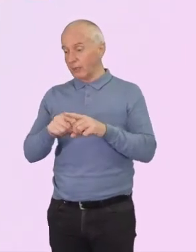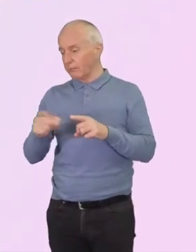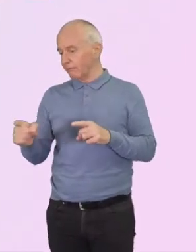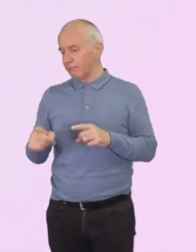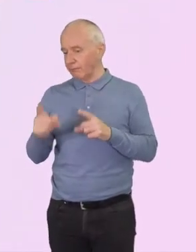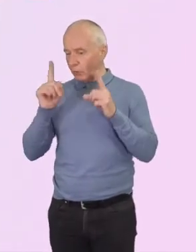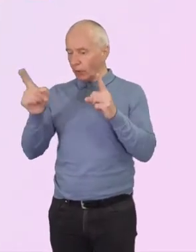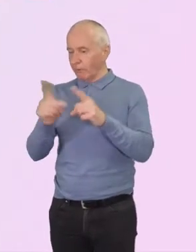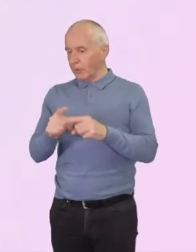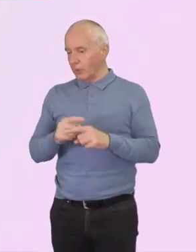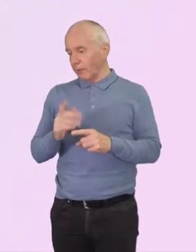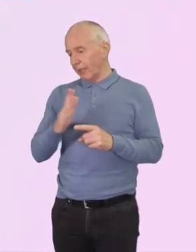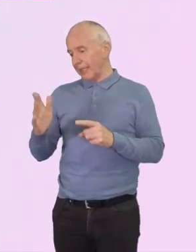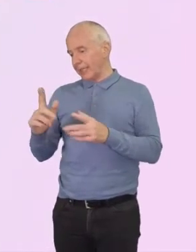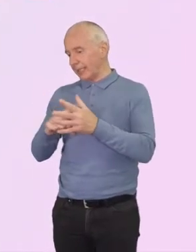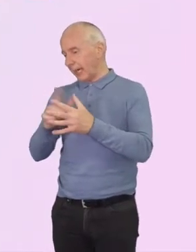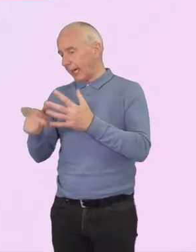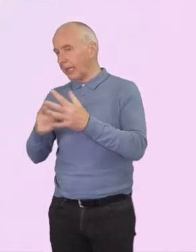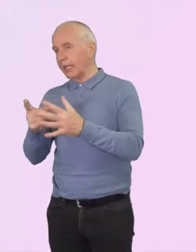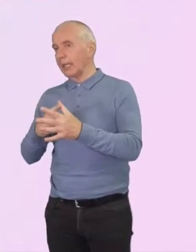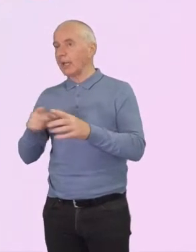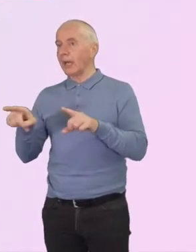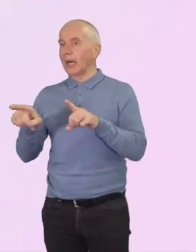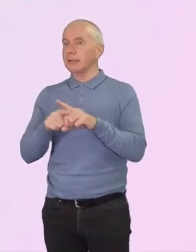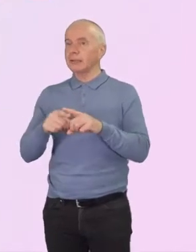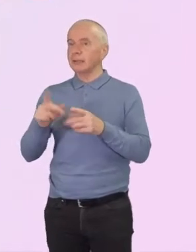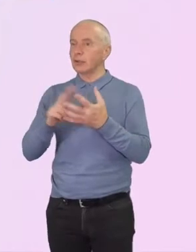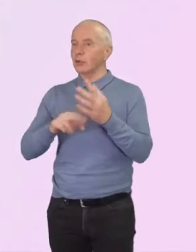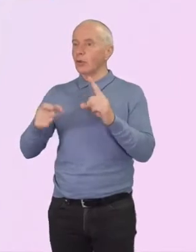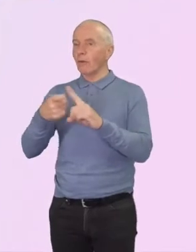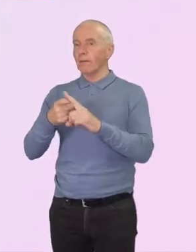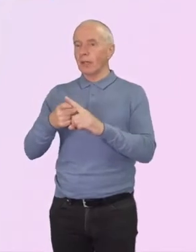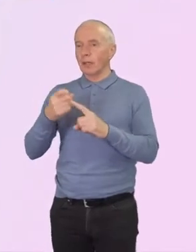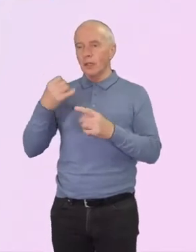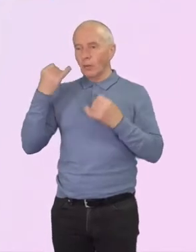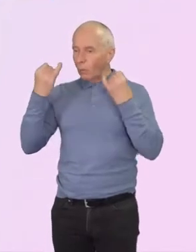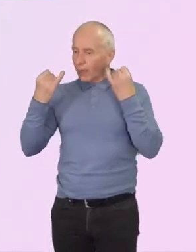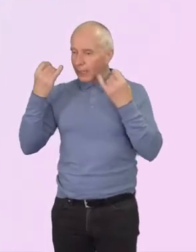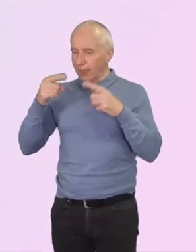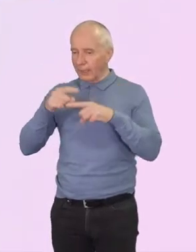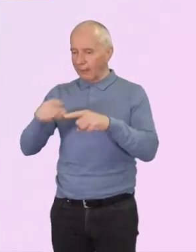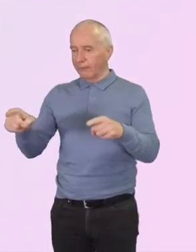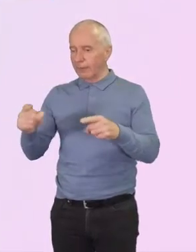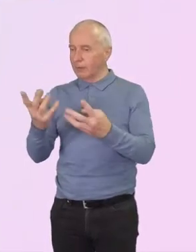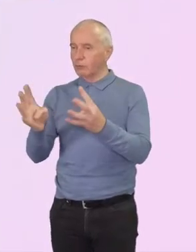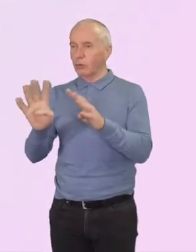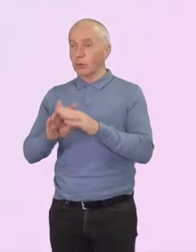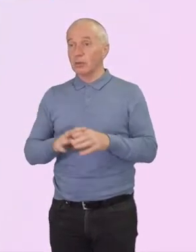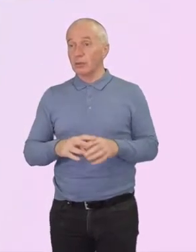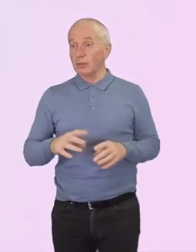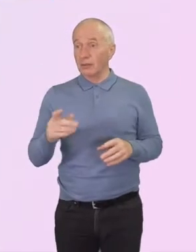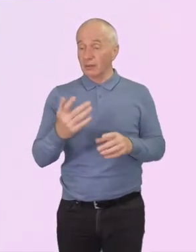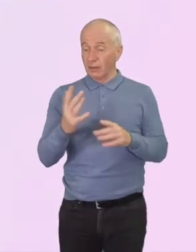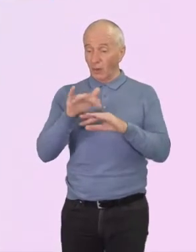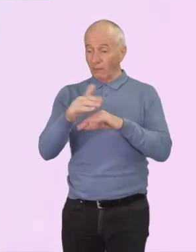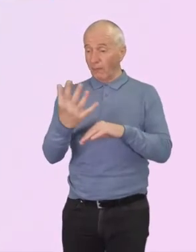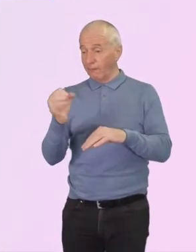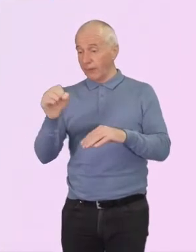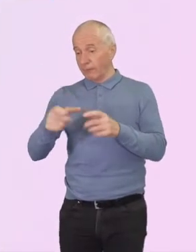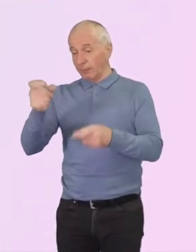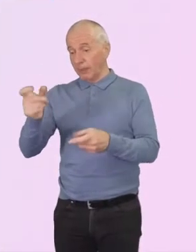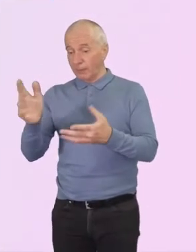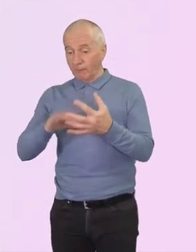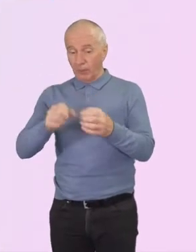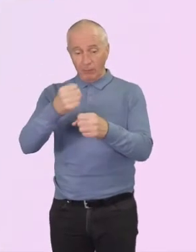and you can see a picture of that top left. Over 50 people came from our church and the wider community to hear scientists